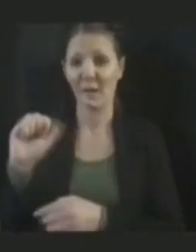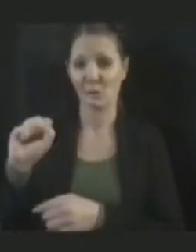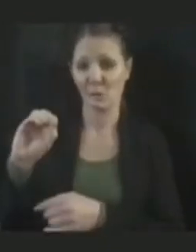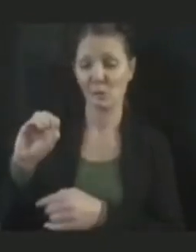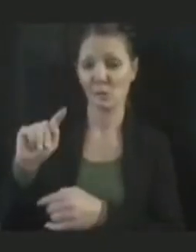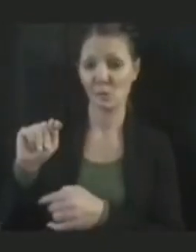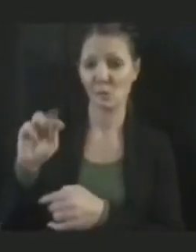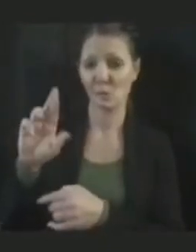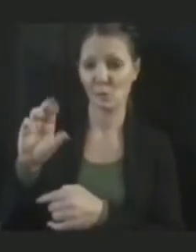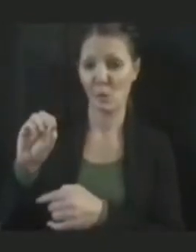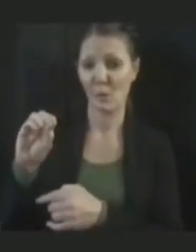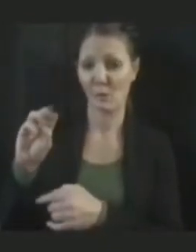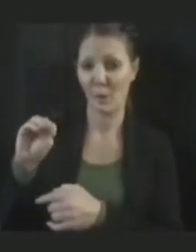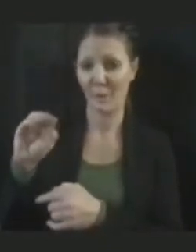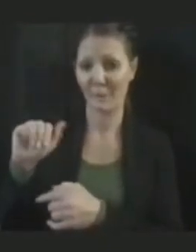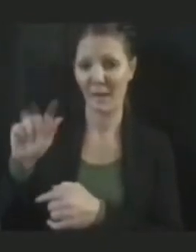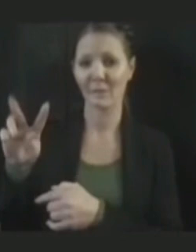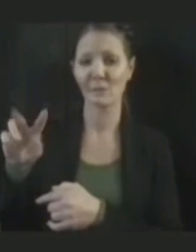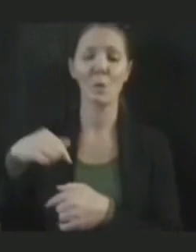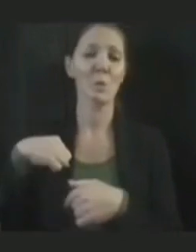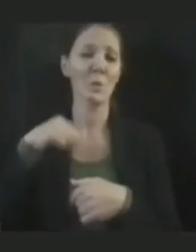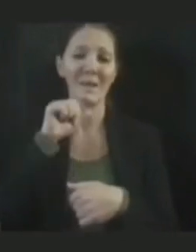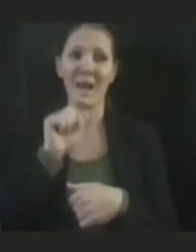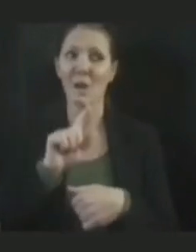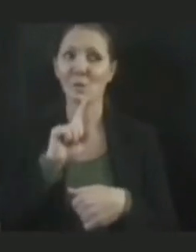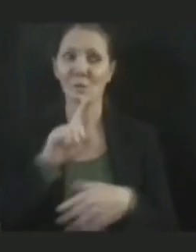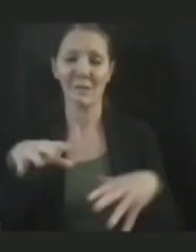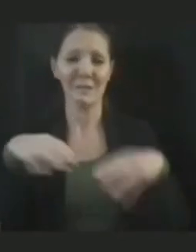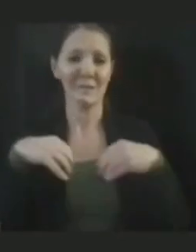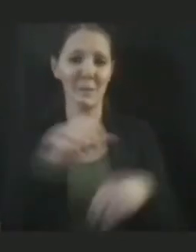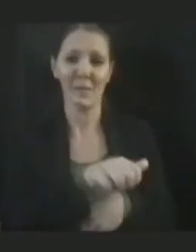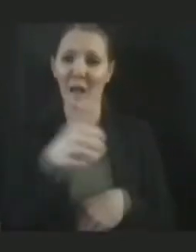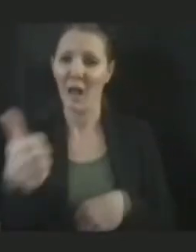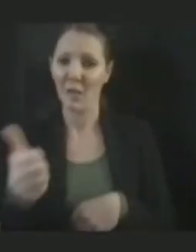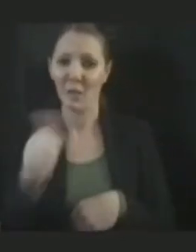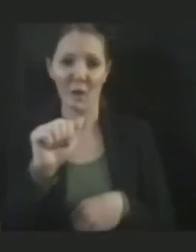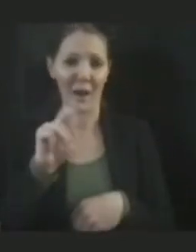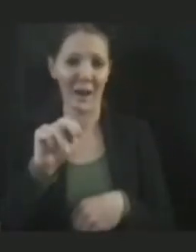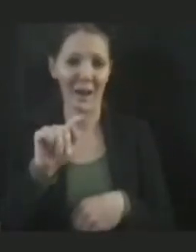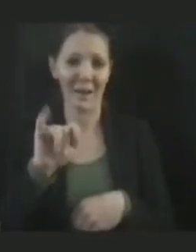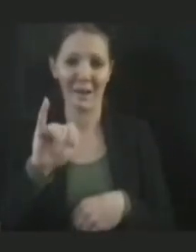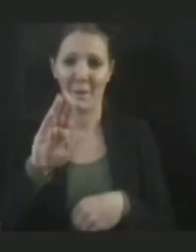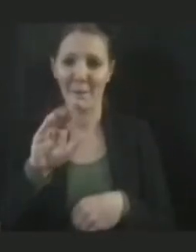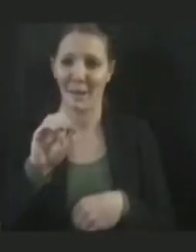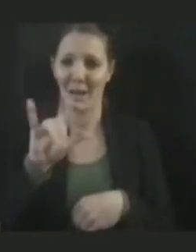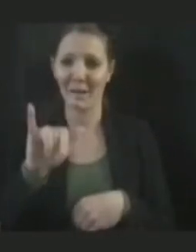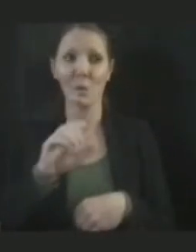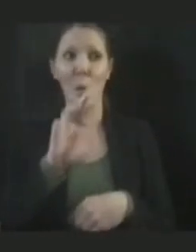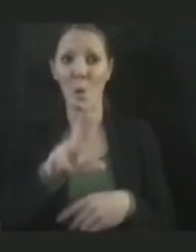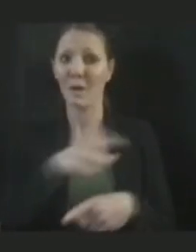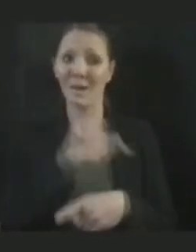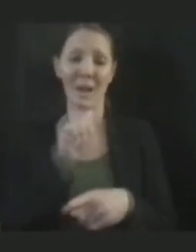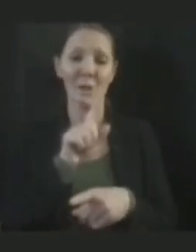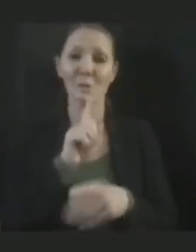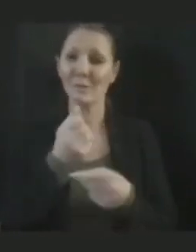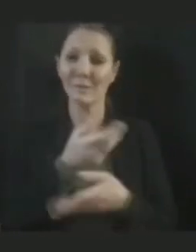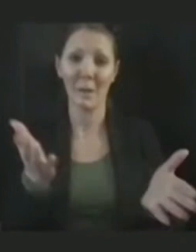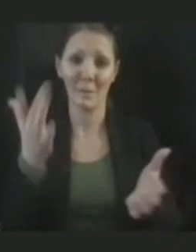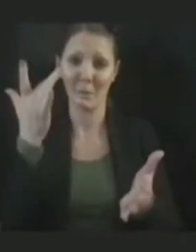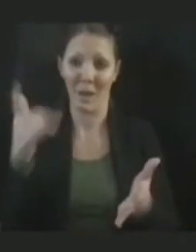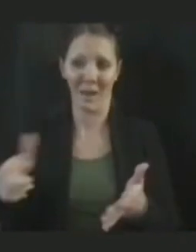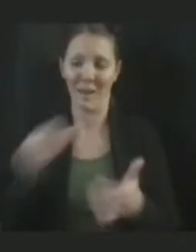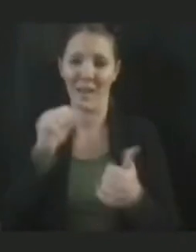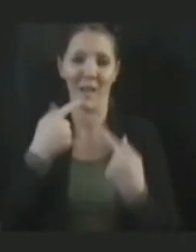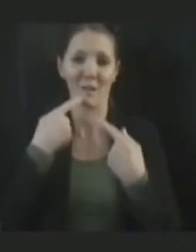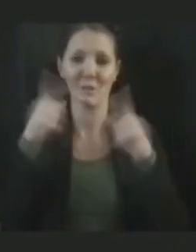other monoclonal antibodies, nor are they distributing them really much because they're not as effective. As you know, 91